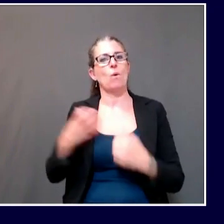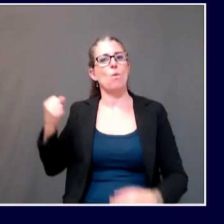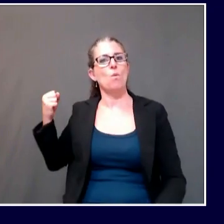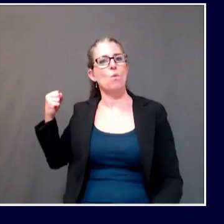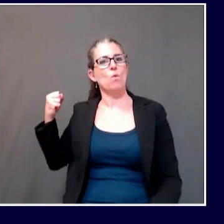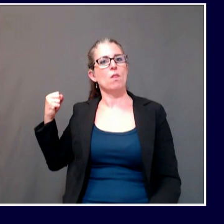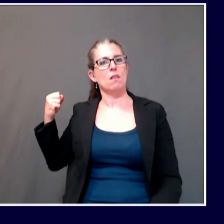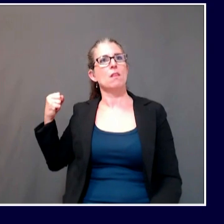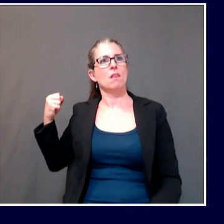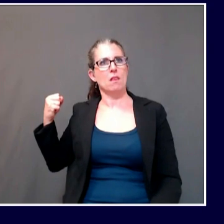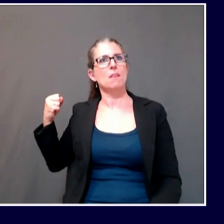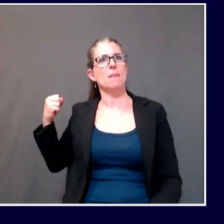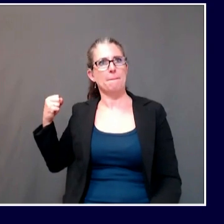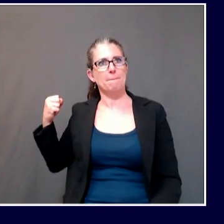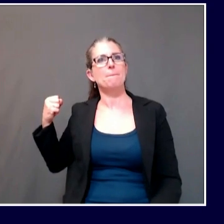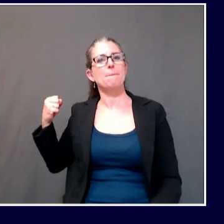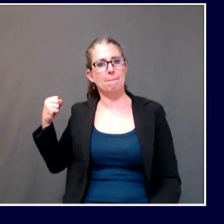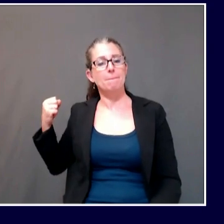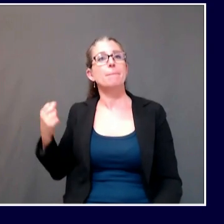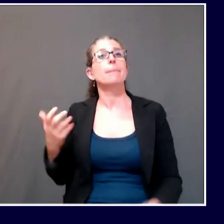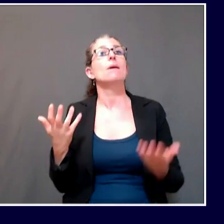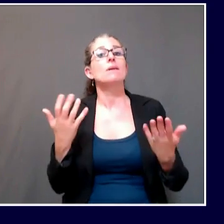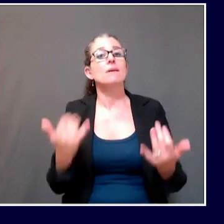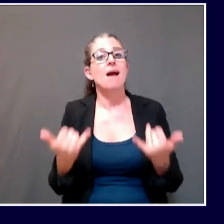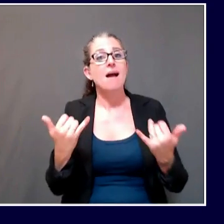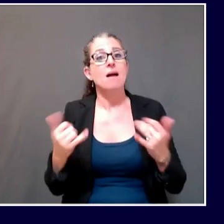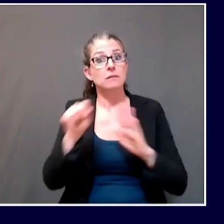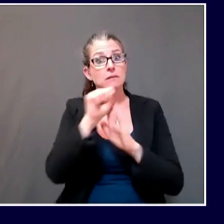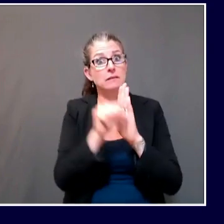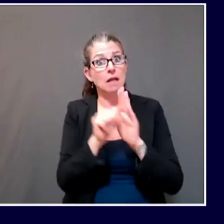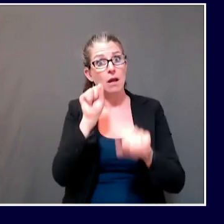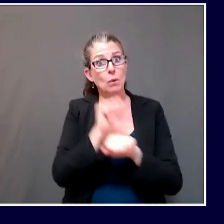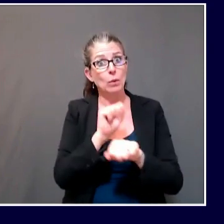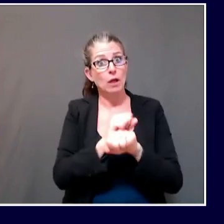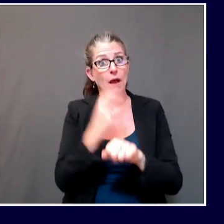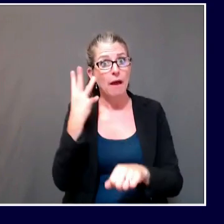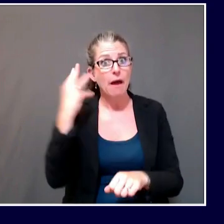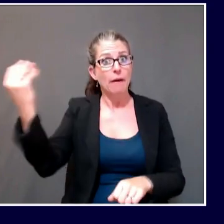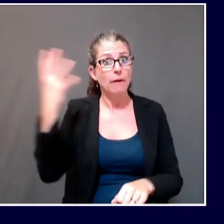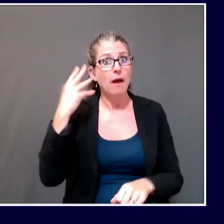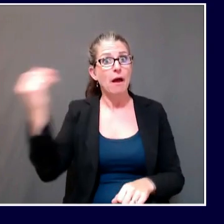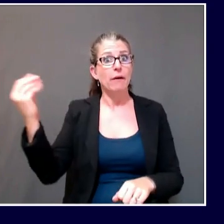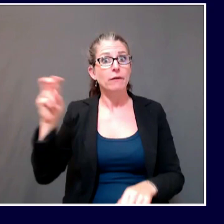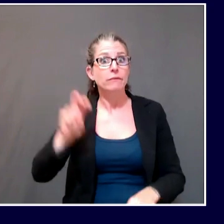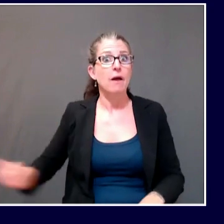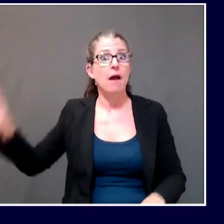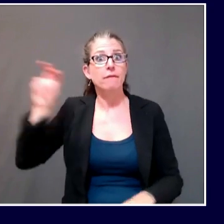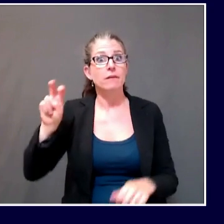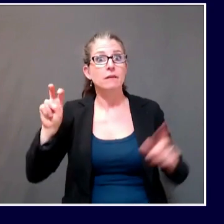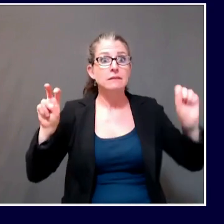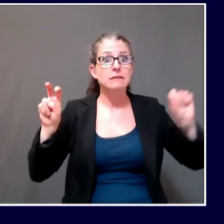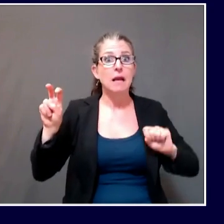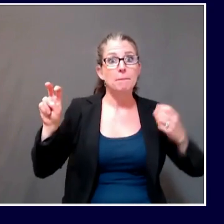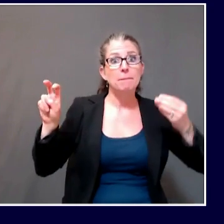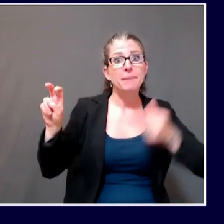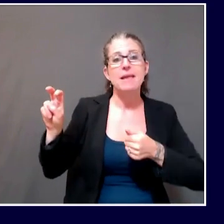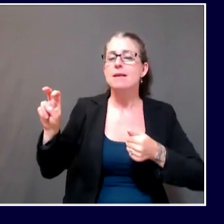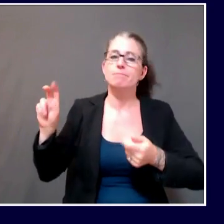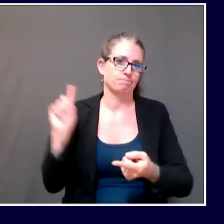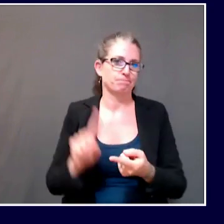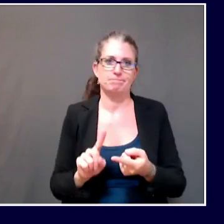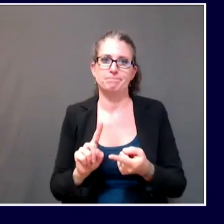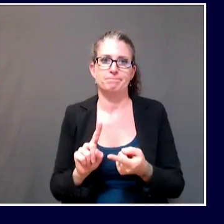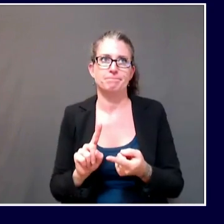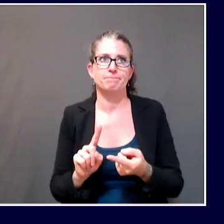-state travel, things of that sort, or in-state travel for many employees, not filling some vacancies. But I don't envision rejecting any federal